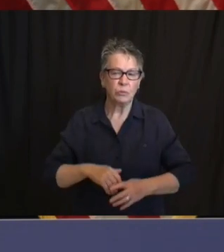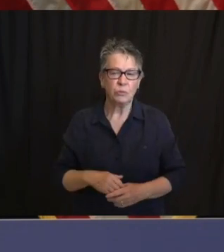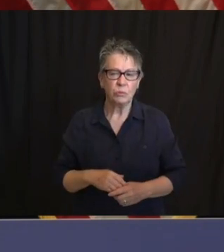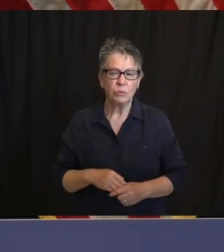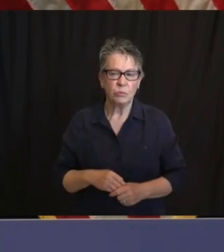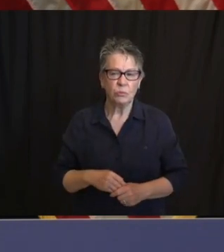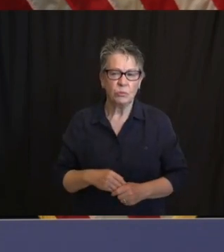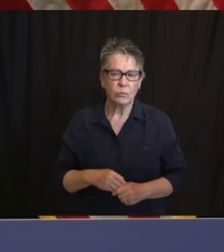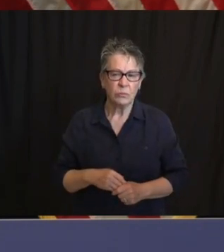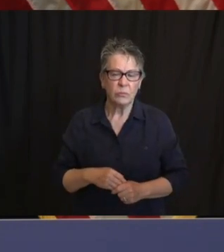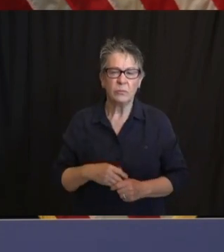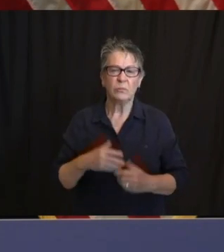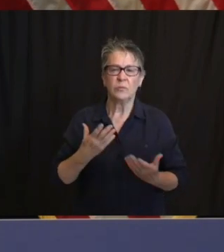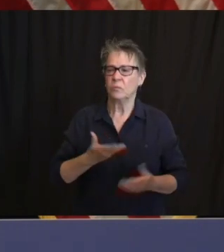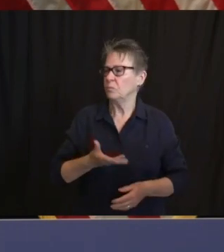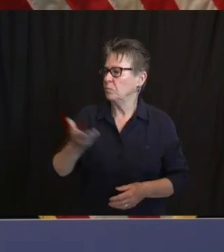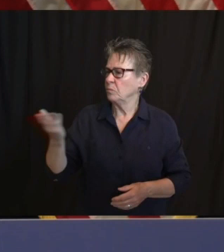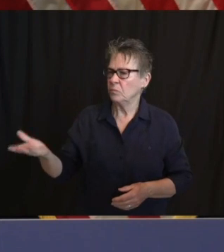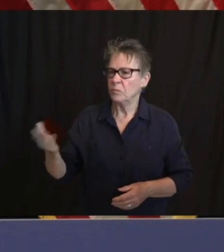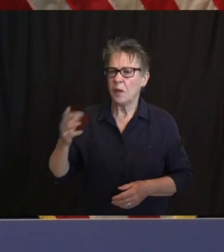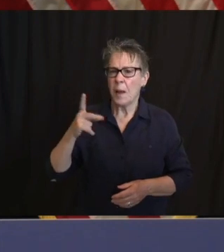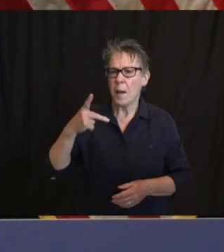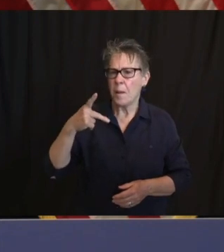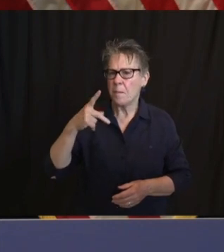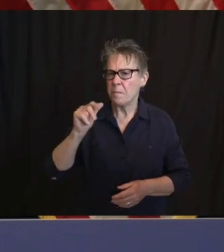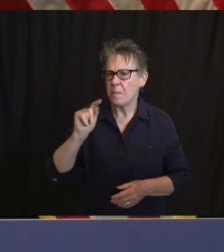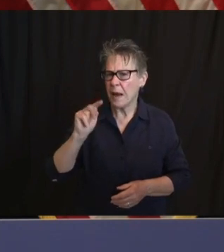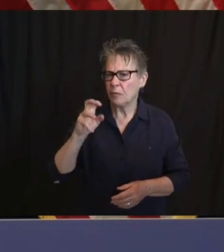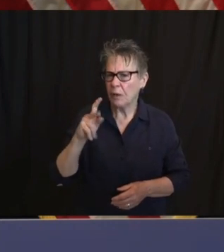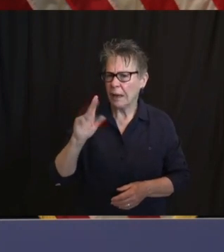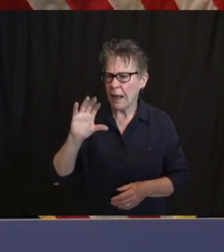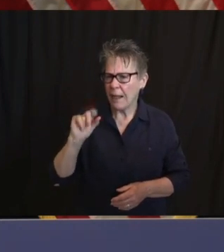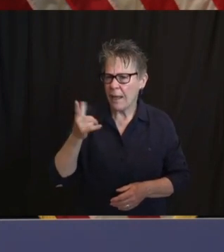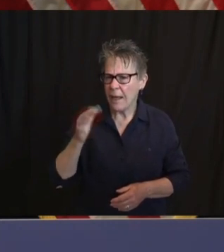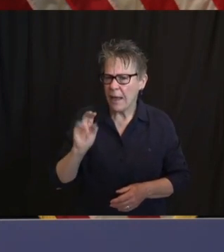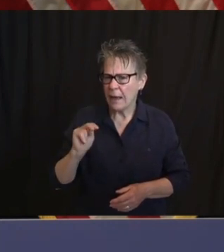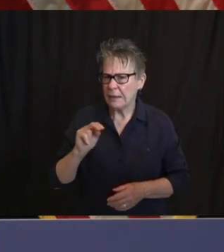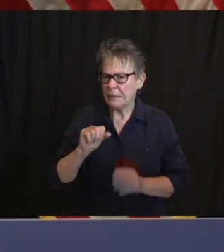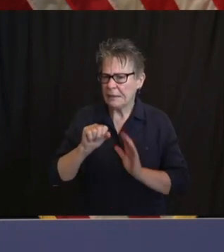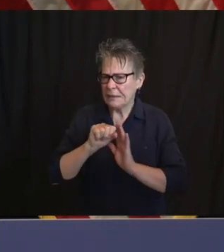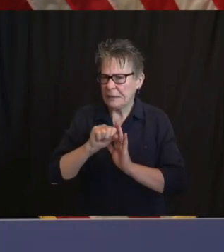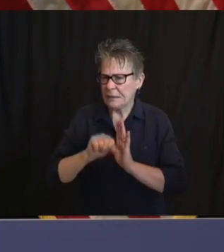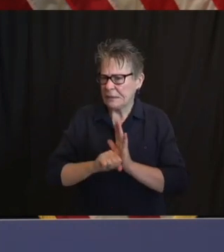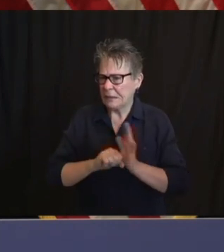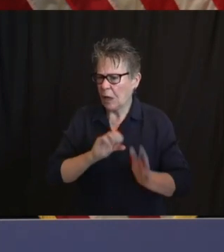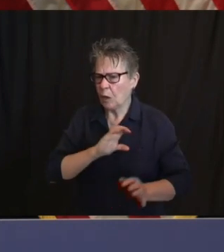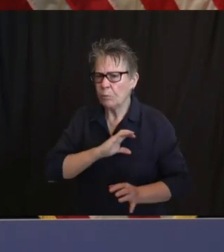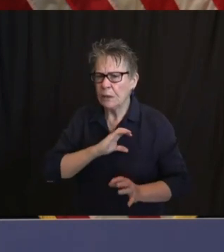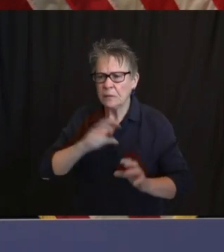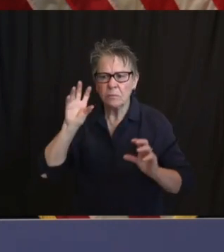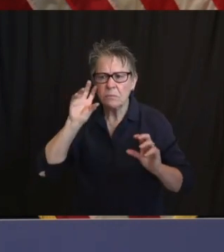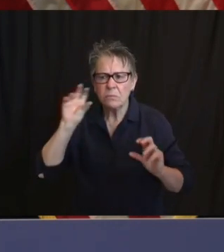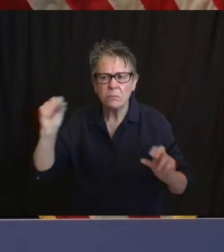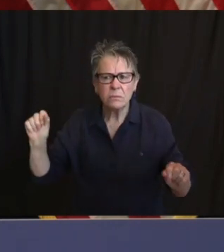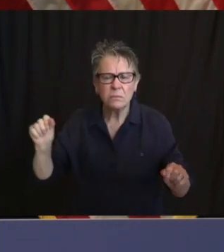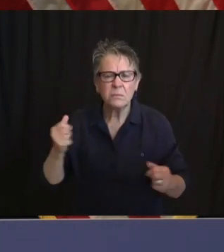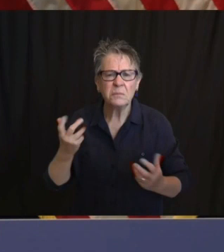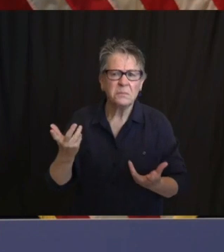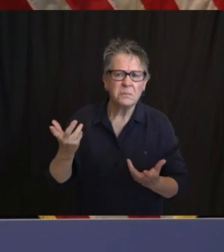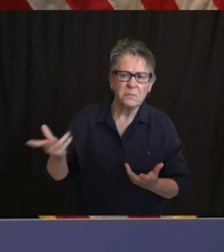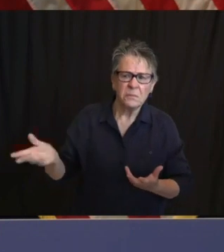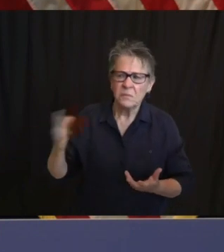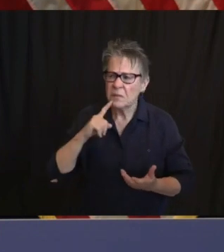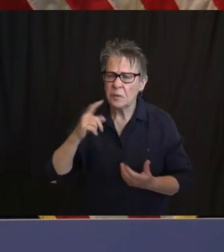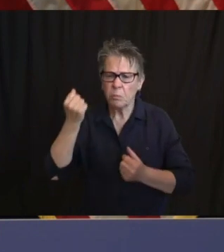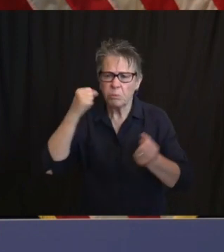overwhelmingly peaceful protests in the state over the weekend, a couple of exceptions, but those truly were exceptions. I think you gave me a list of at least another